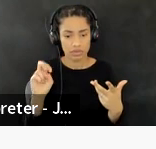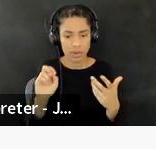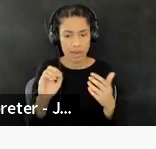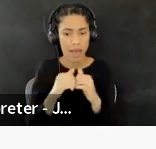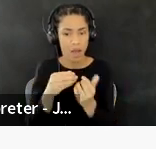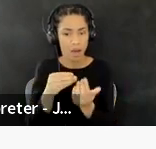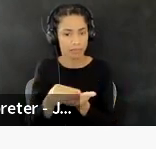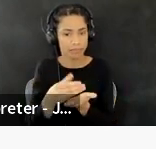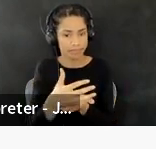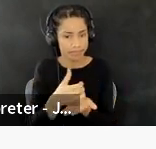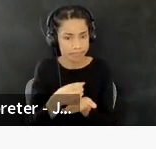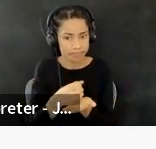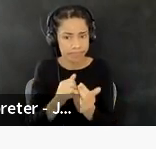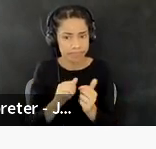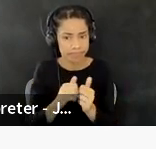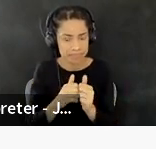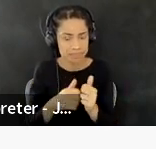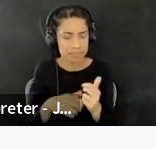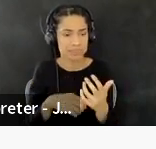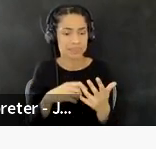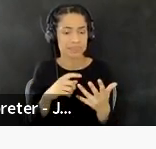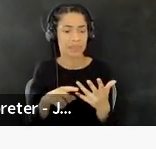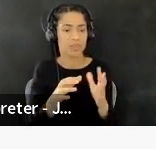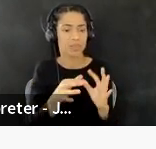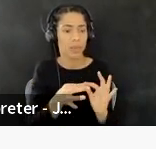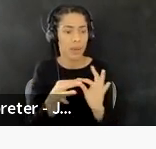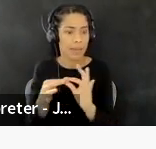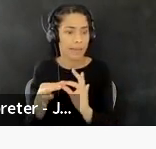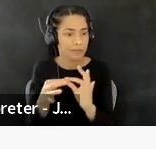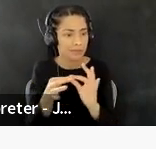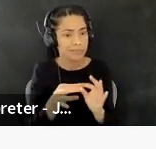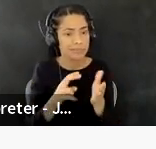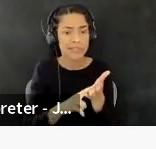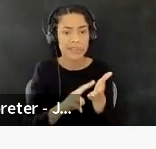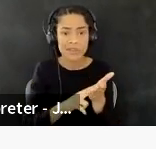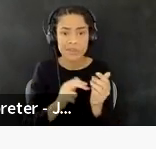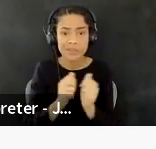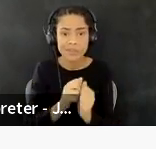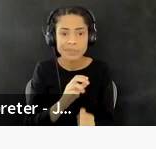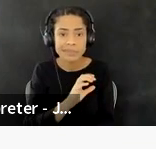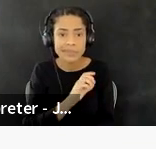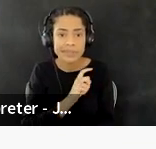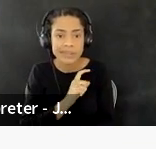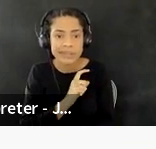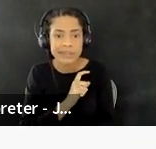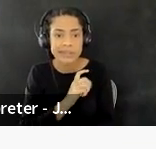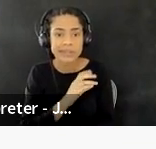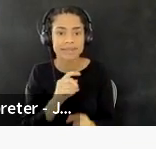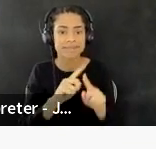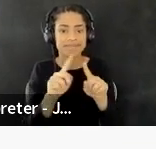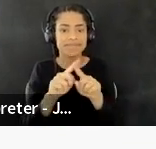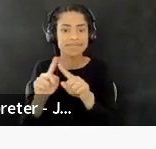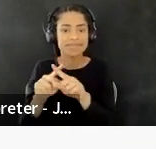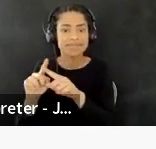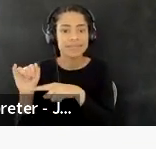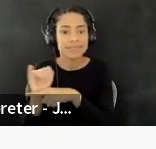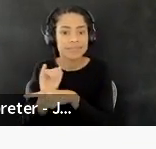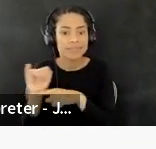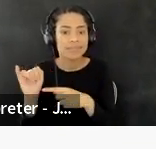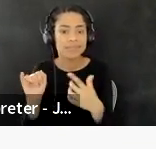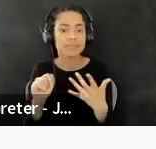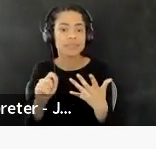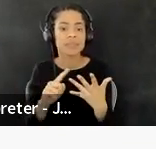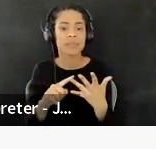generated, uh, relationships and contracts with police and extractive industries, um, media and